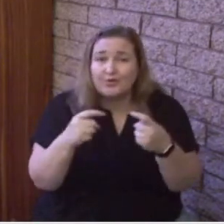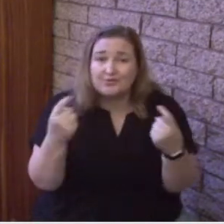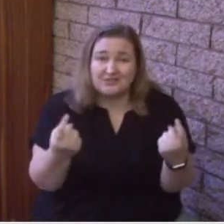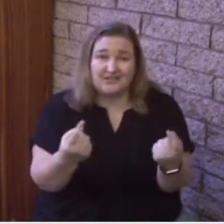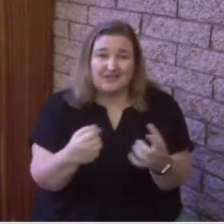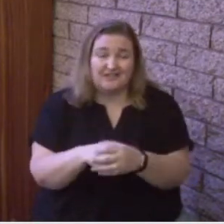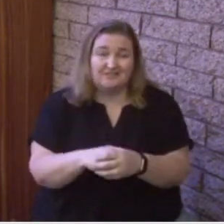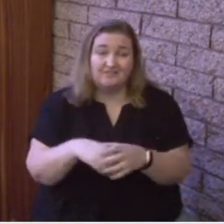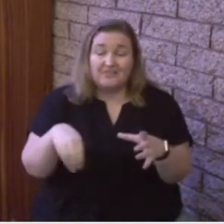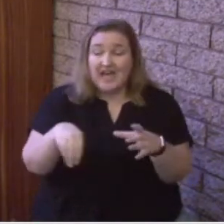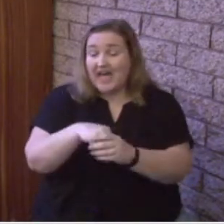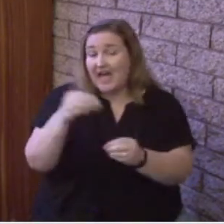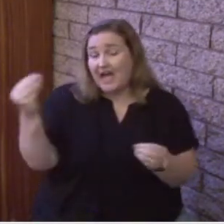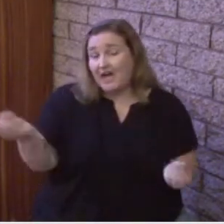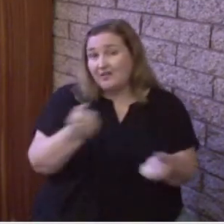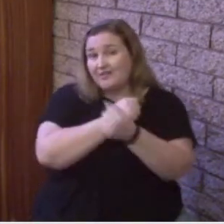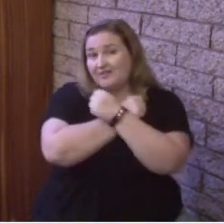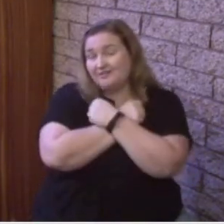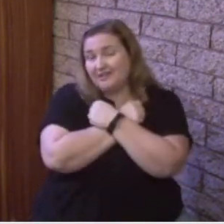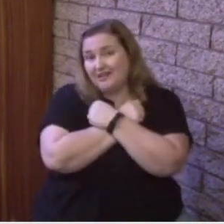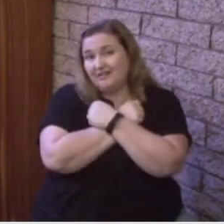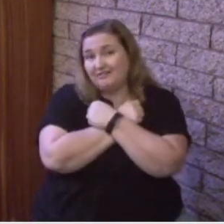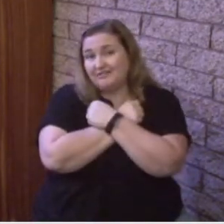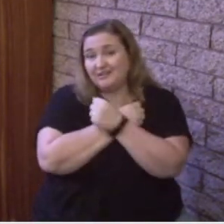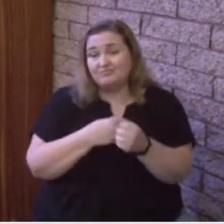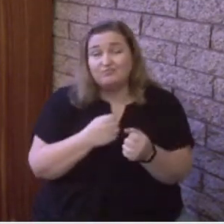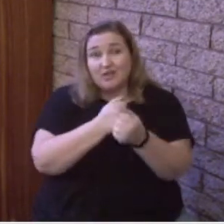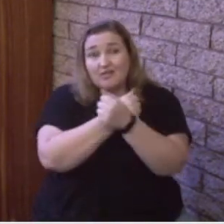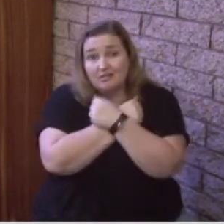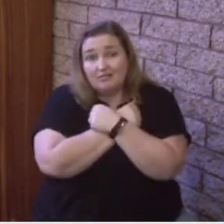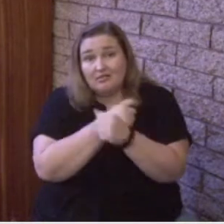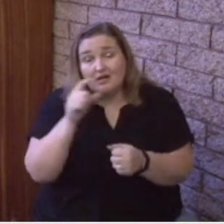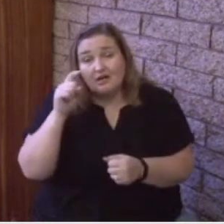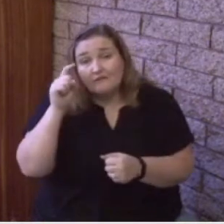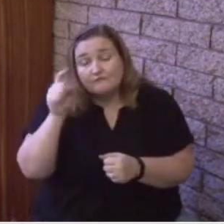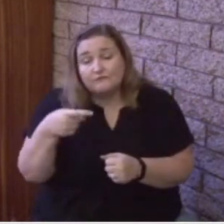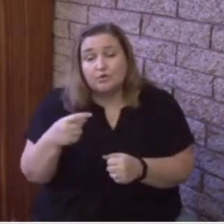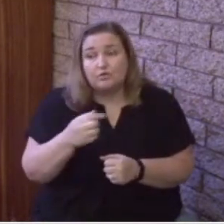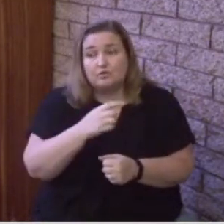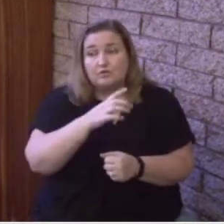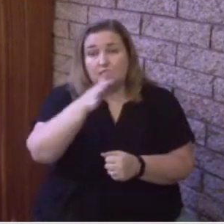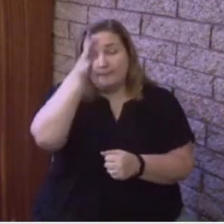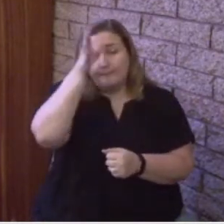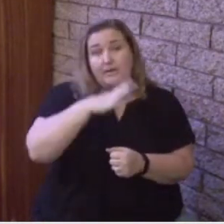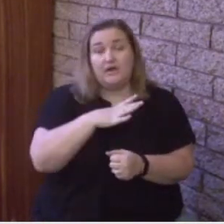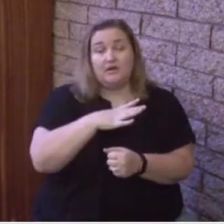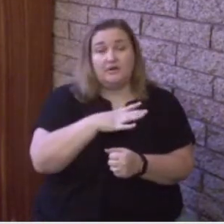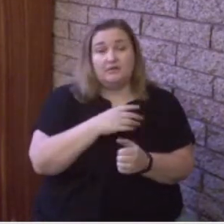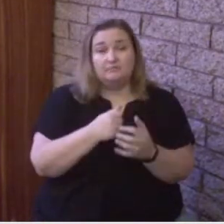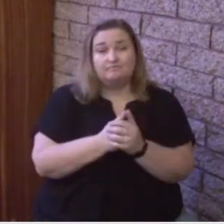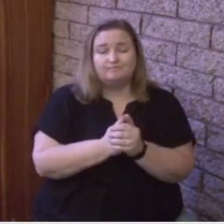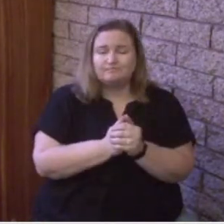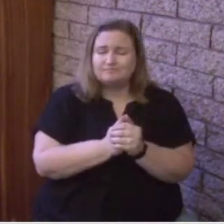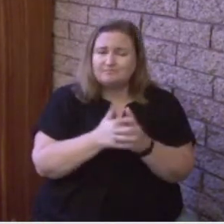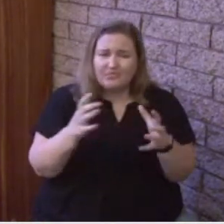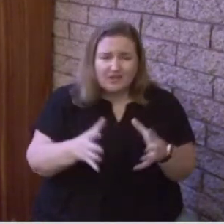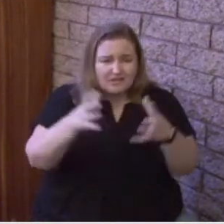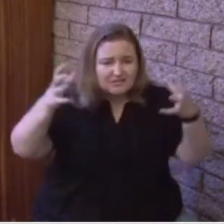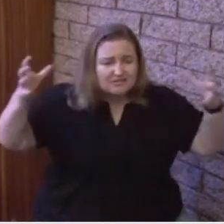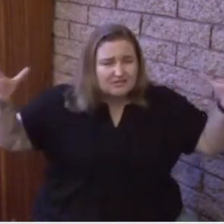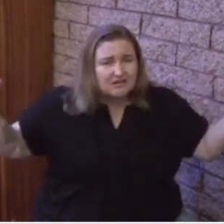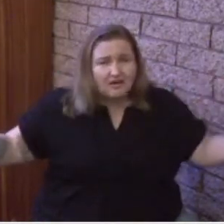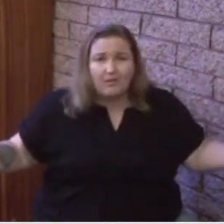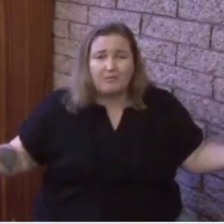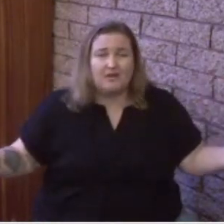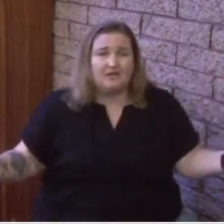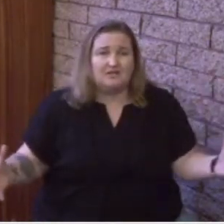love for man, for humans, for human beings, loved us so much that He died